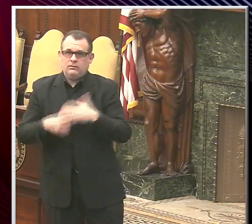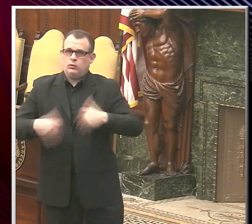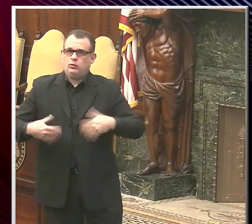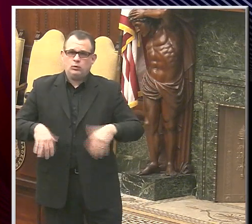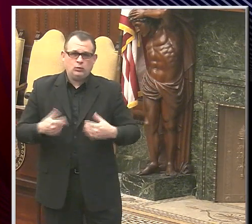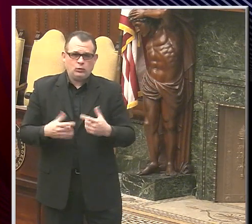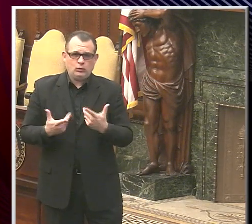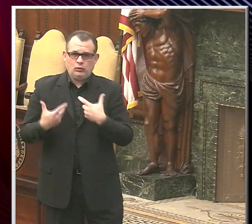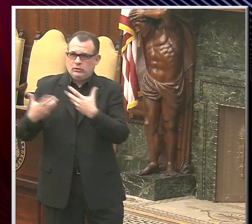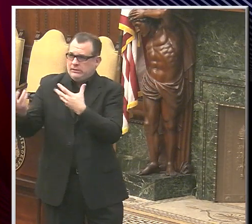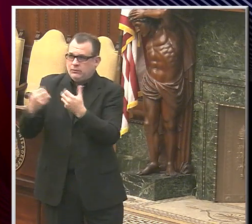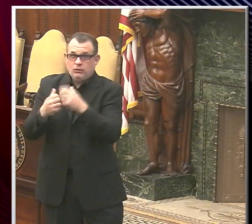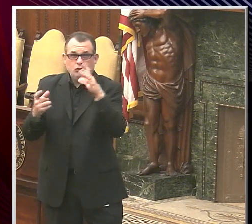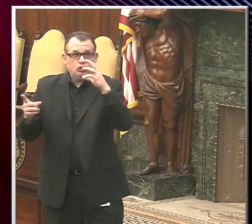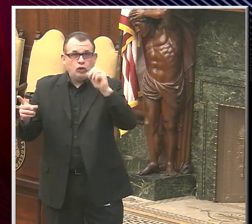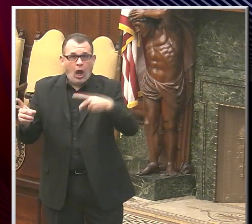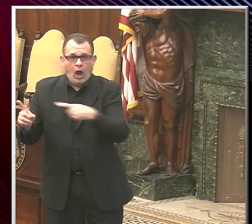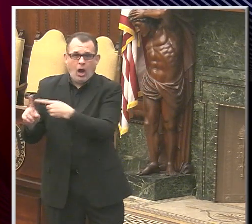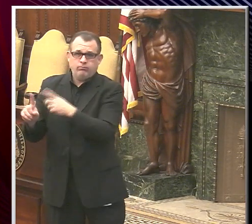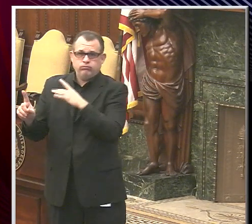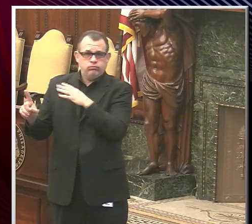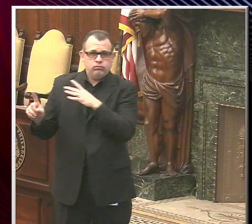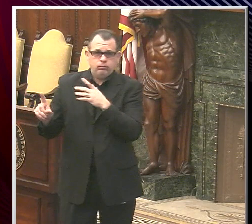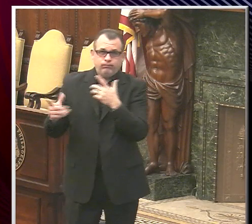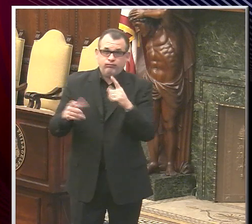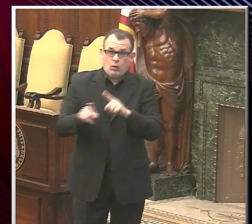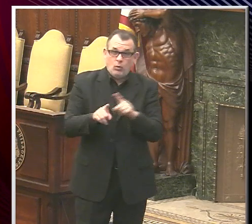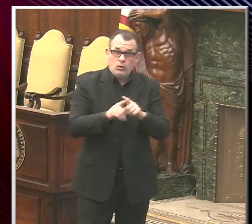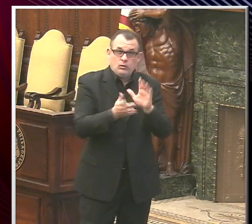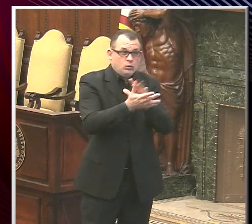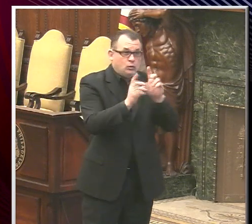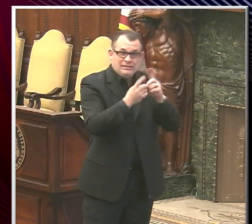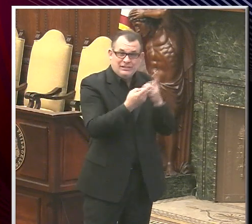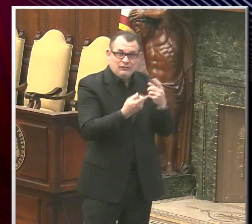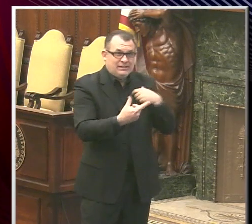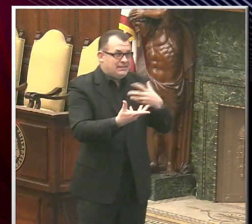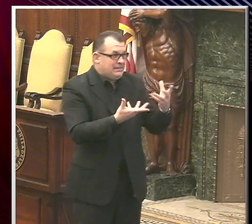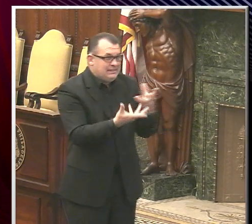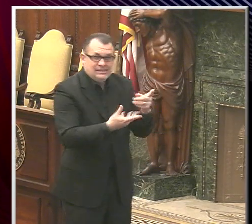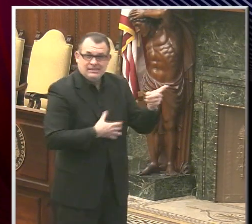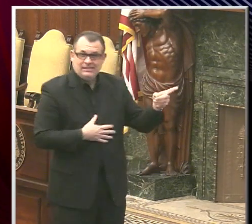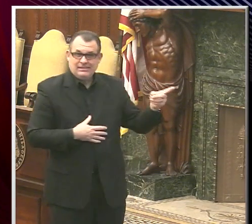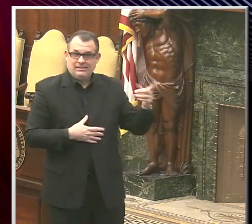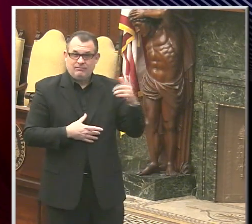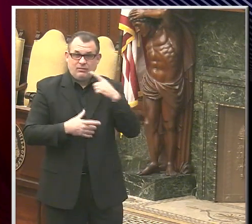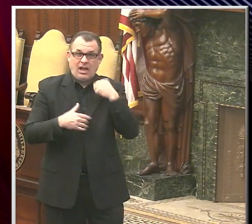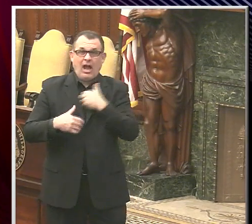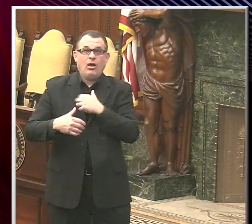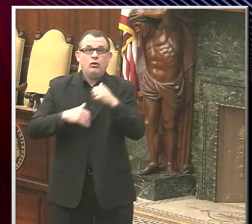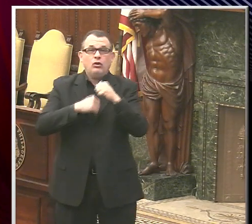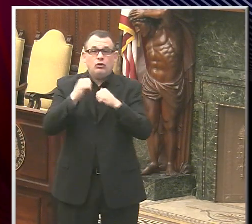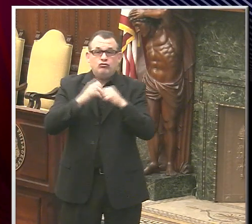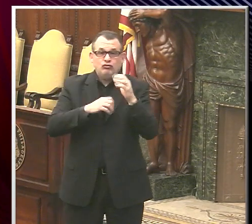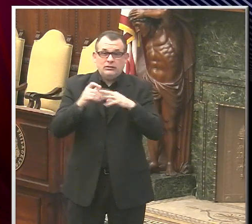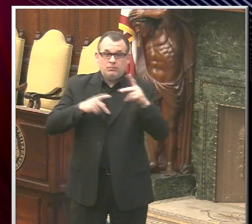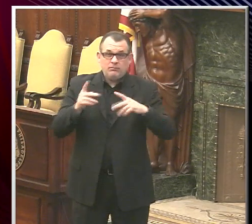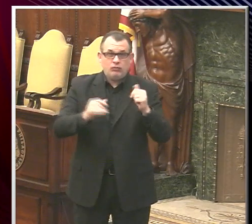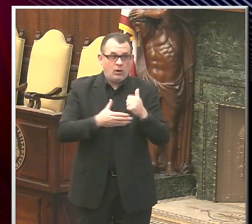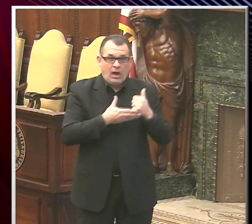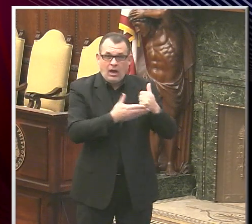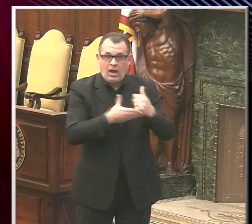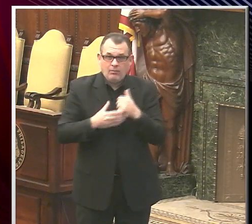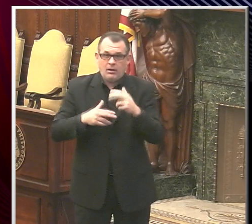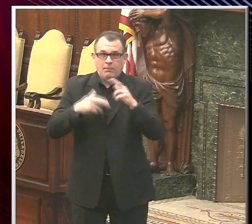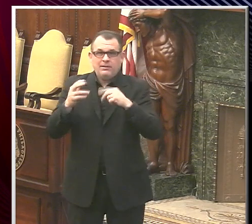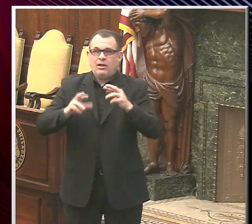done. But and also work with the district and some of our construction trades folks to try to help get the buildings